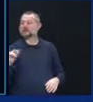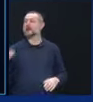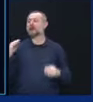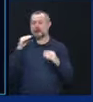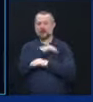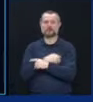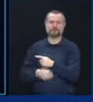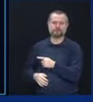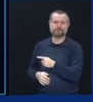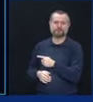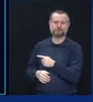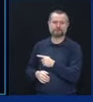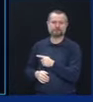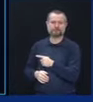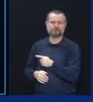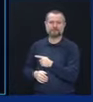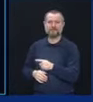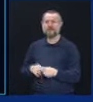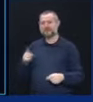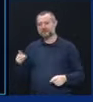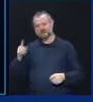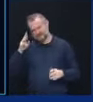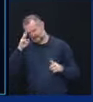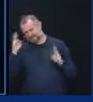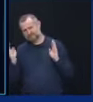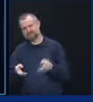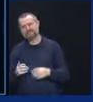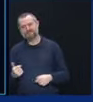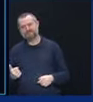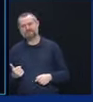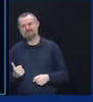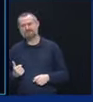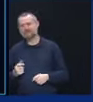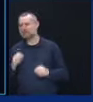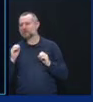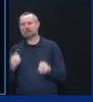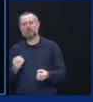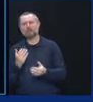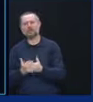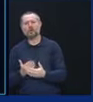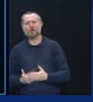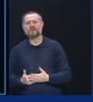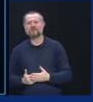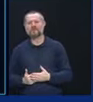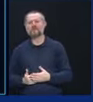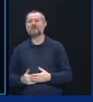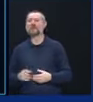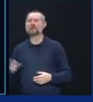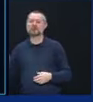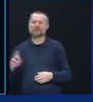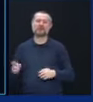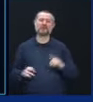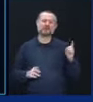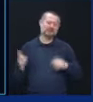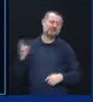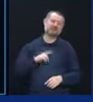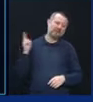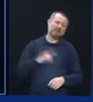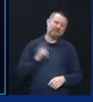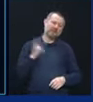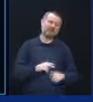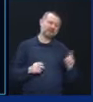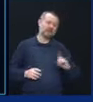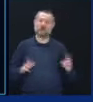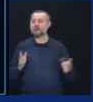And you do it with no information and you do it with no credential and you do it with partisan politics. New York follows the